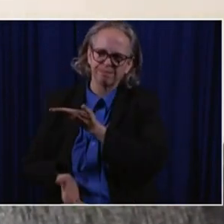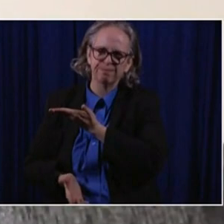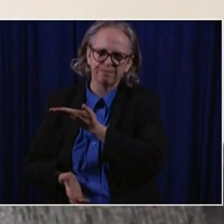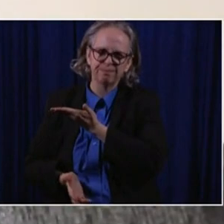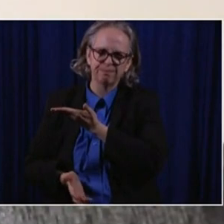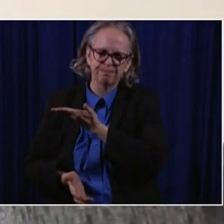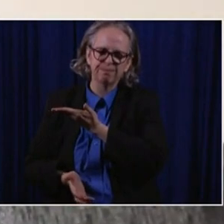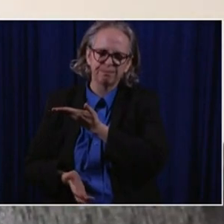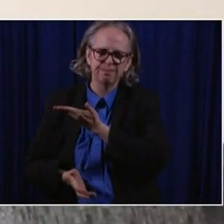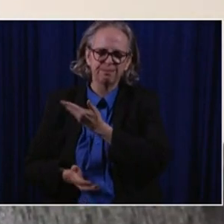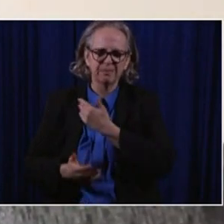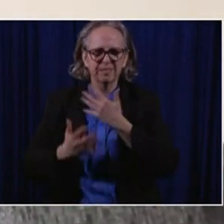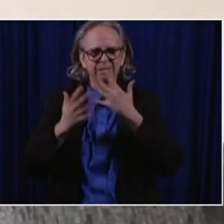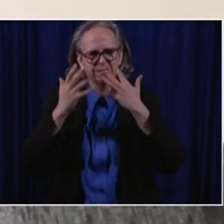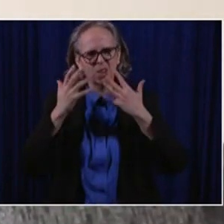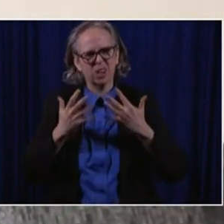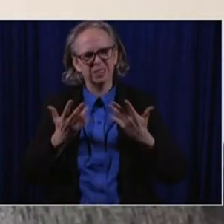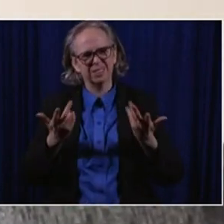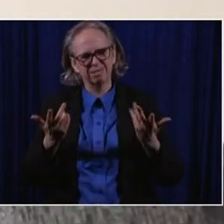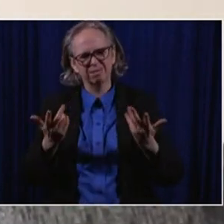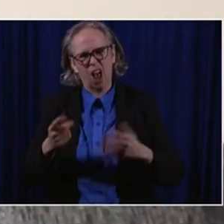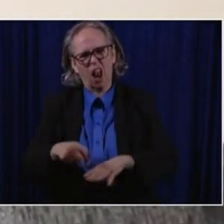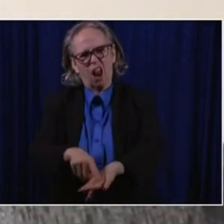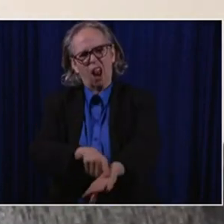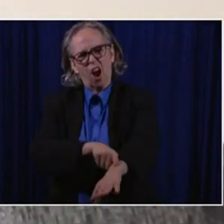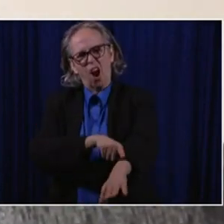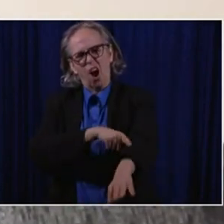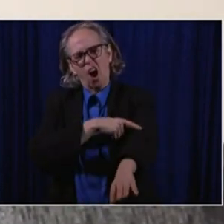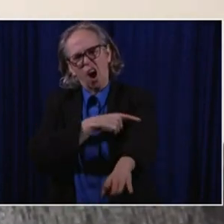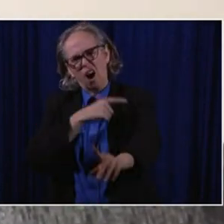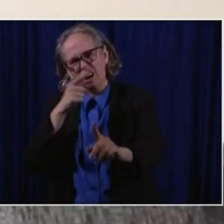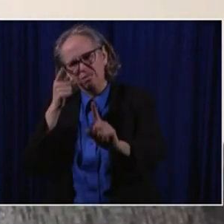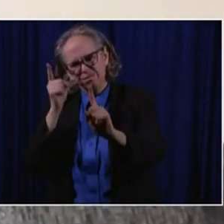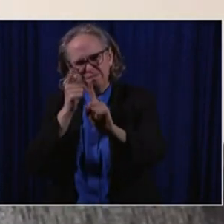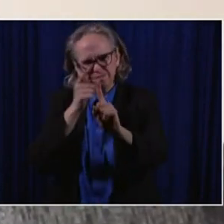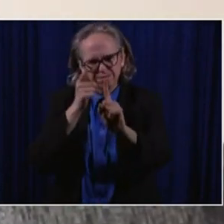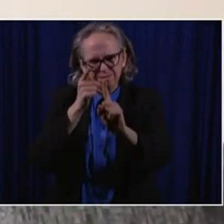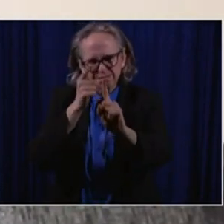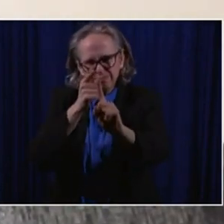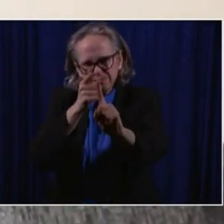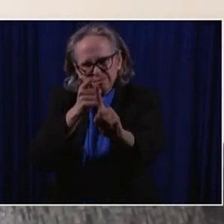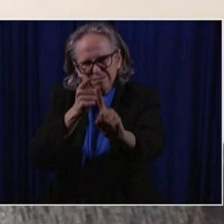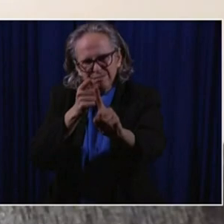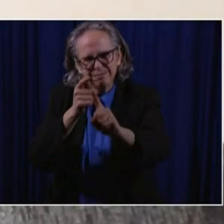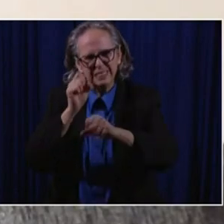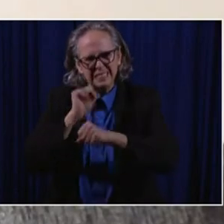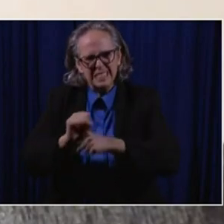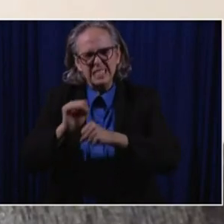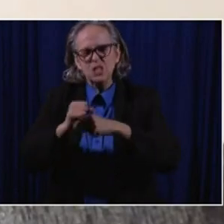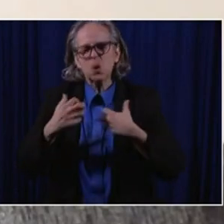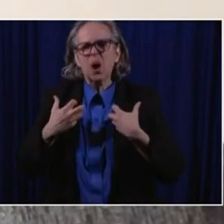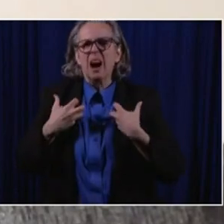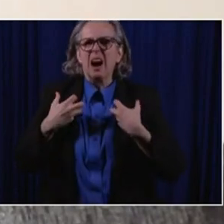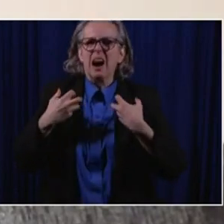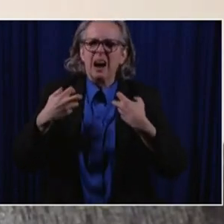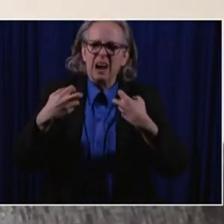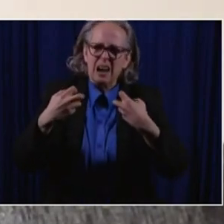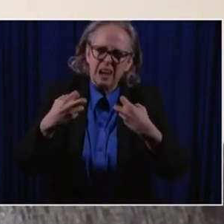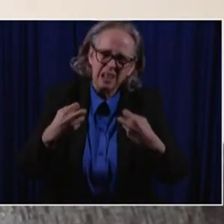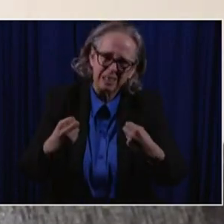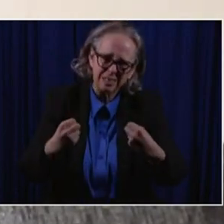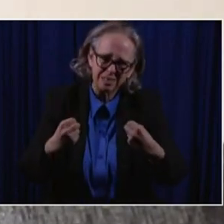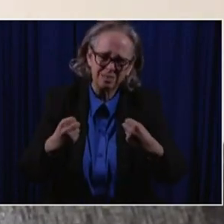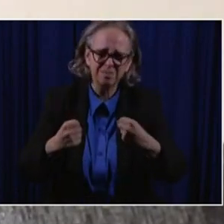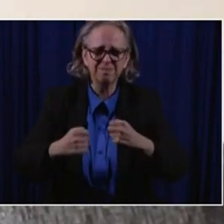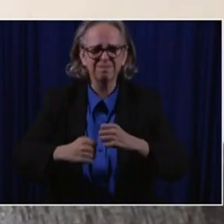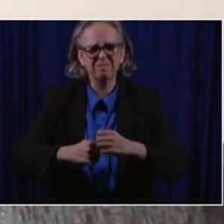hauler, um, crowd. Um, and it's, it's been difficult, but, um,